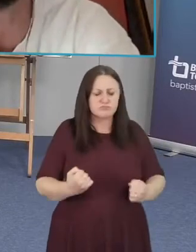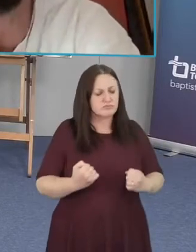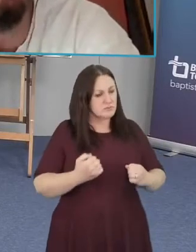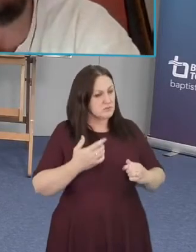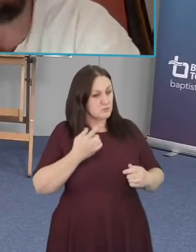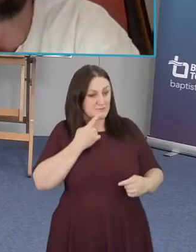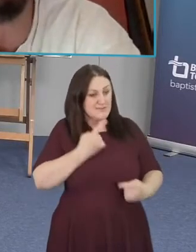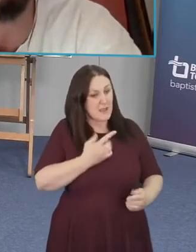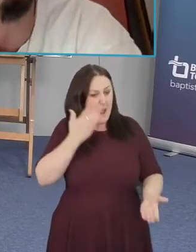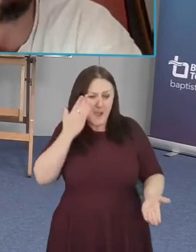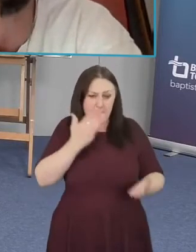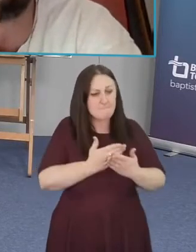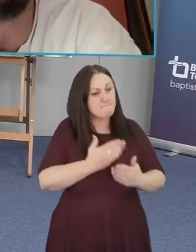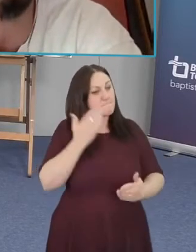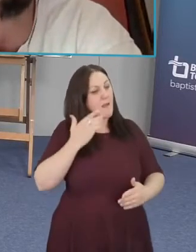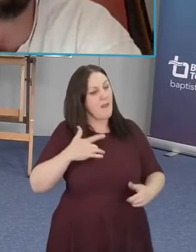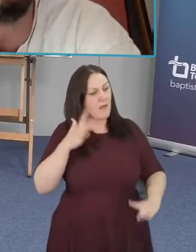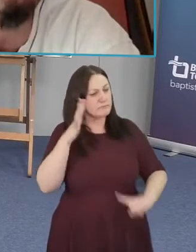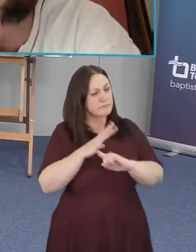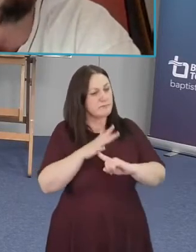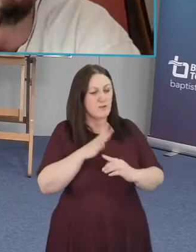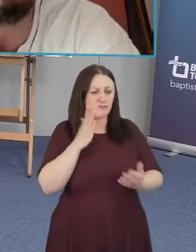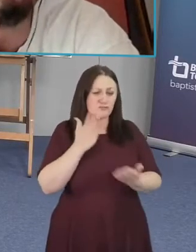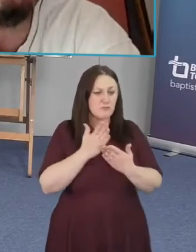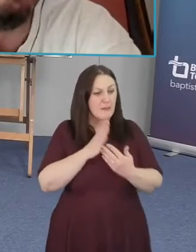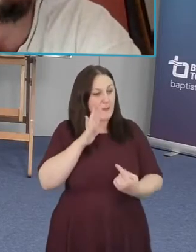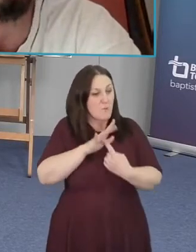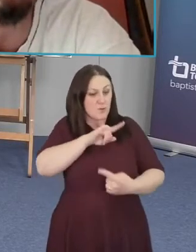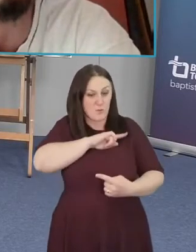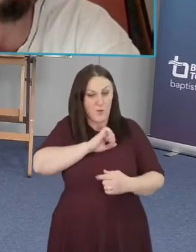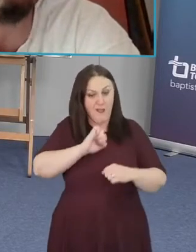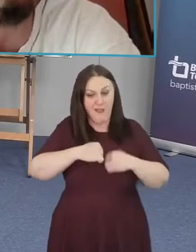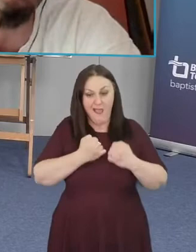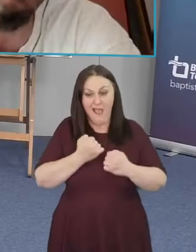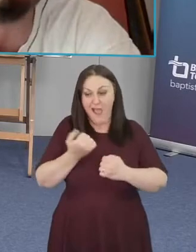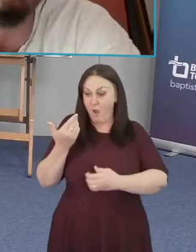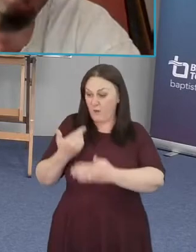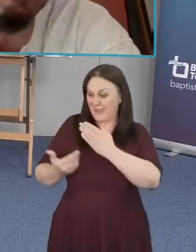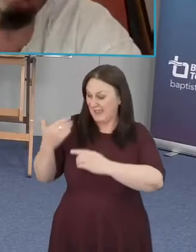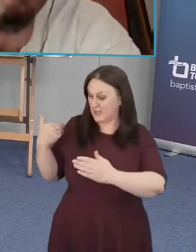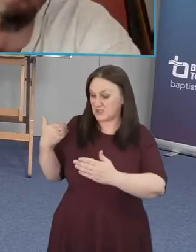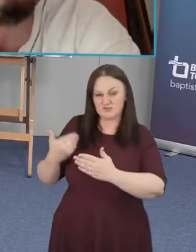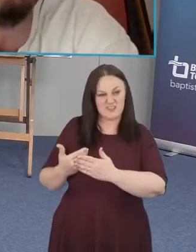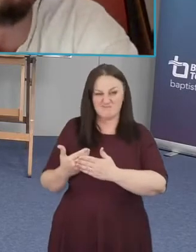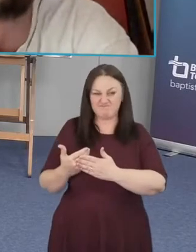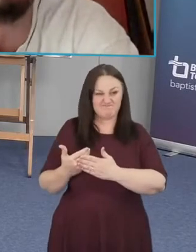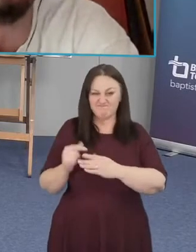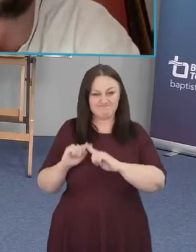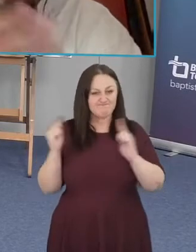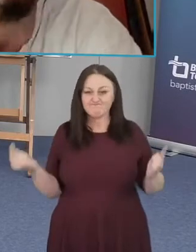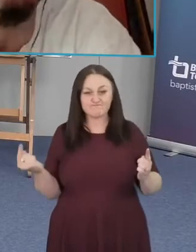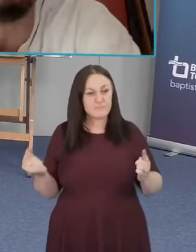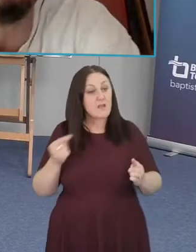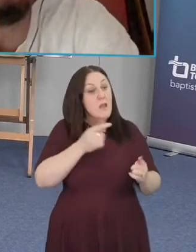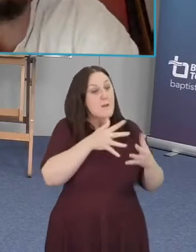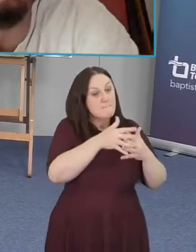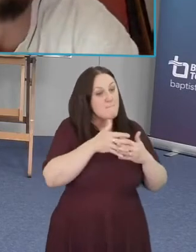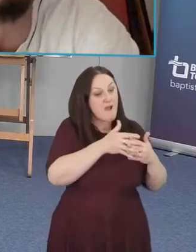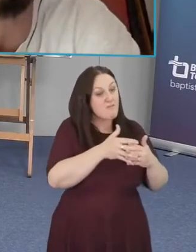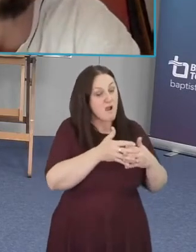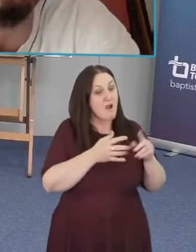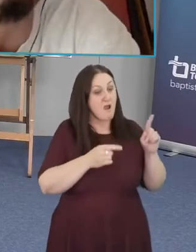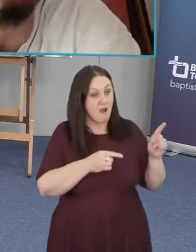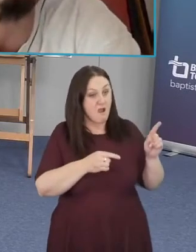matter is really important because so much of our history has said something very different i mean in america that history looks like saying